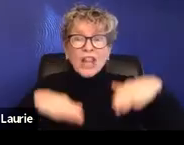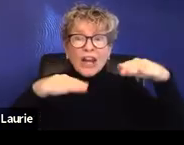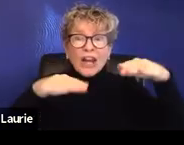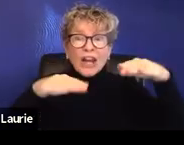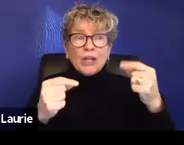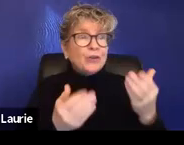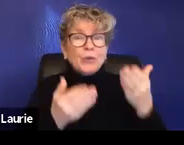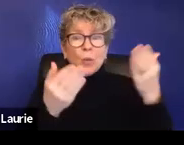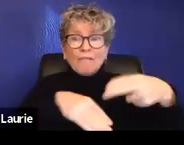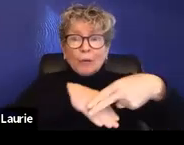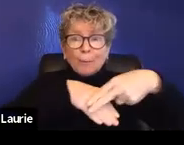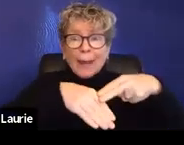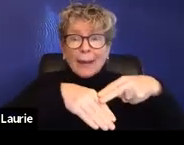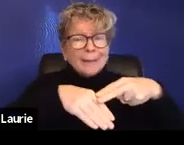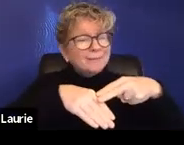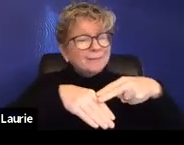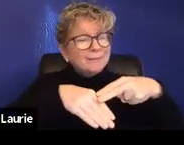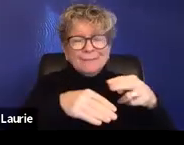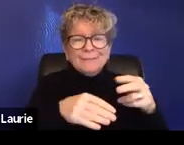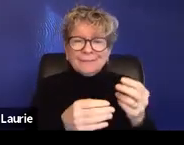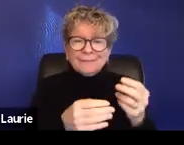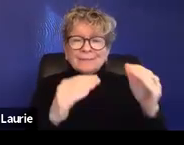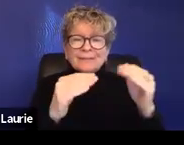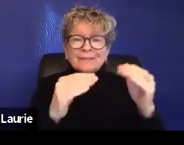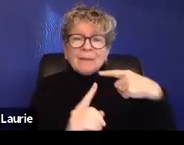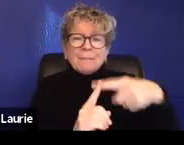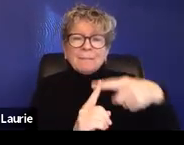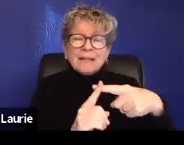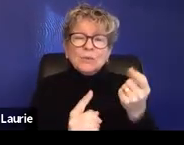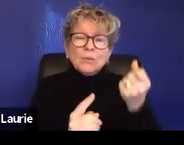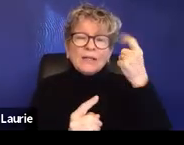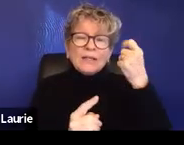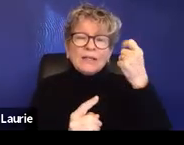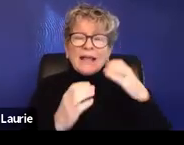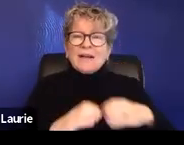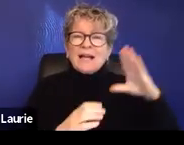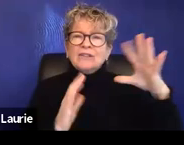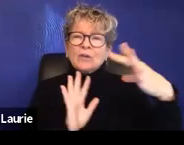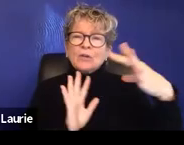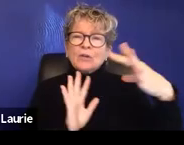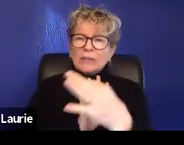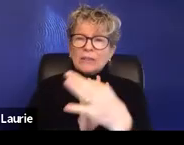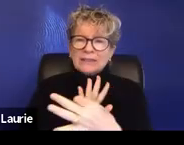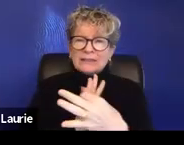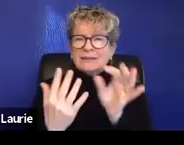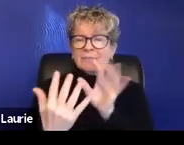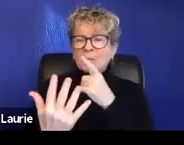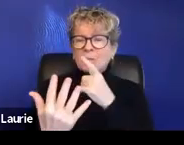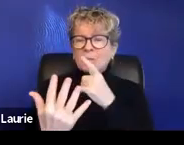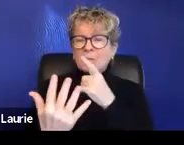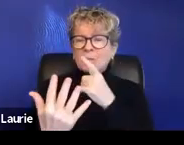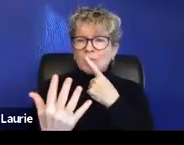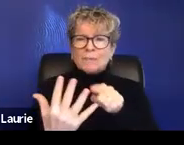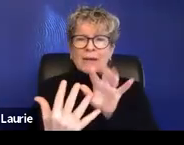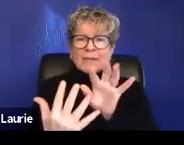and then a better understanding often what the client's choices are and, um, why,